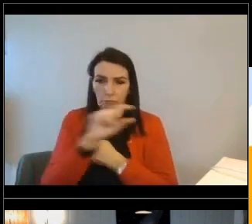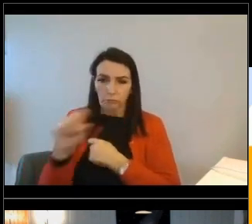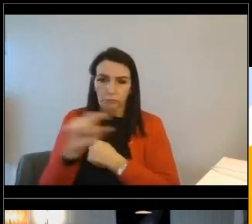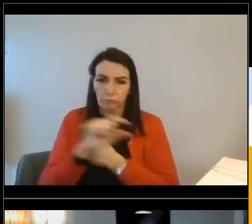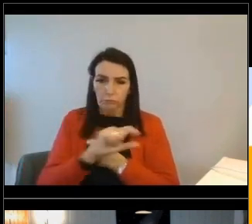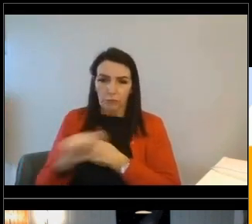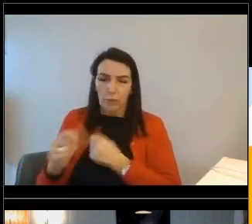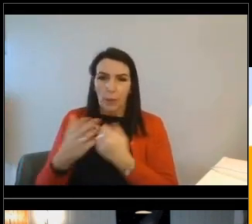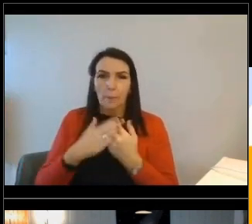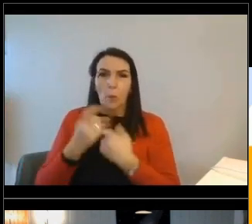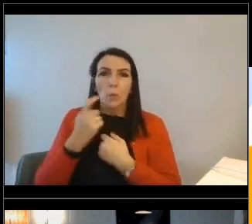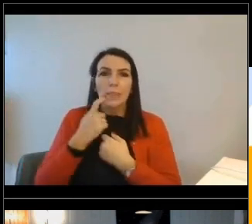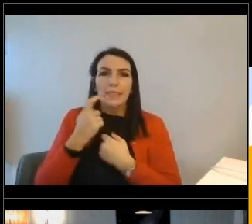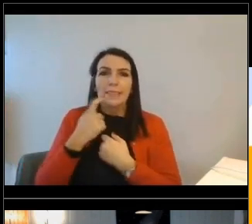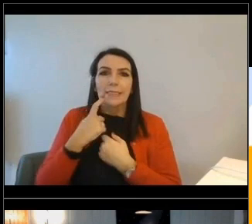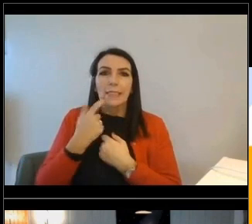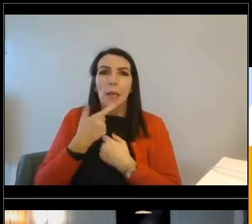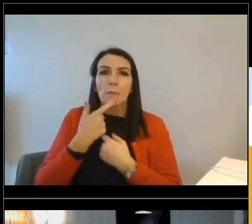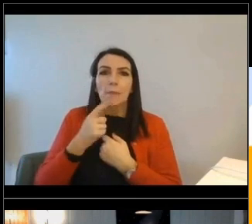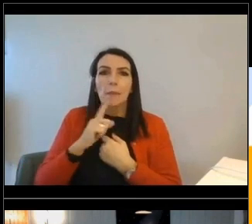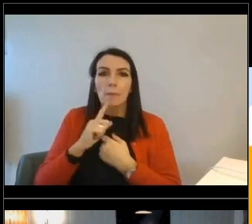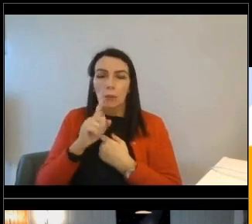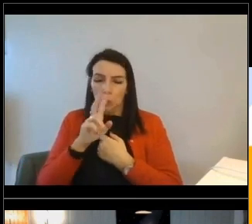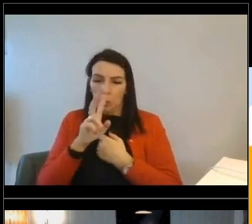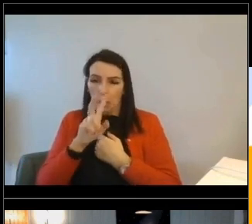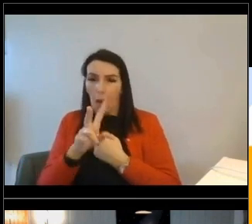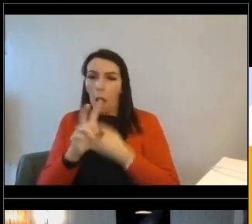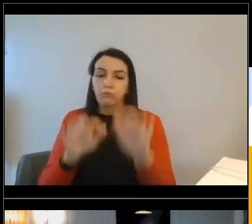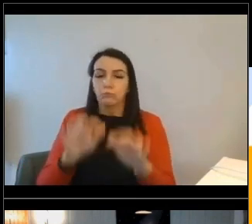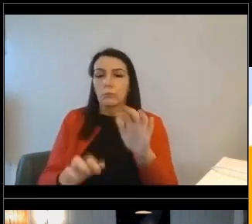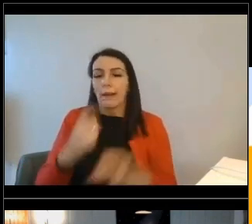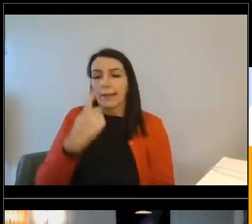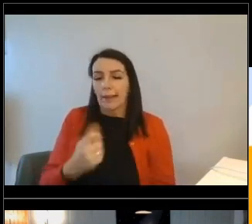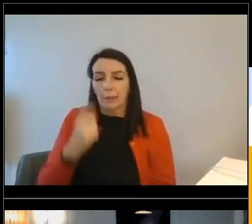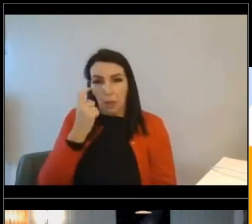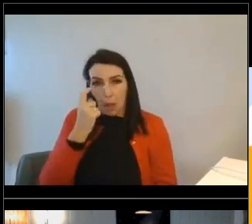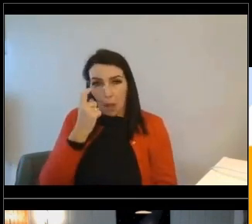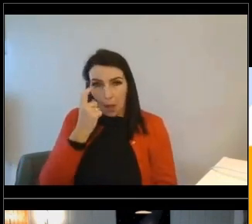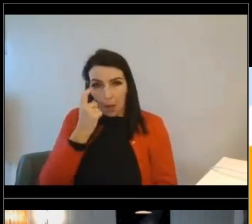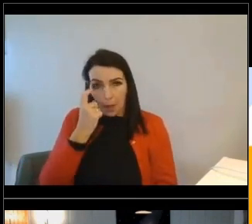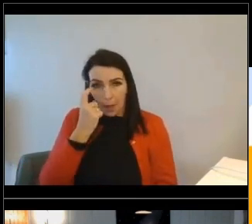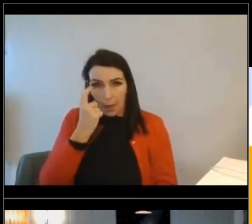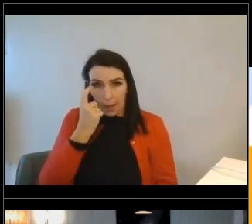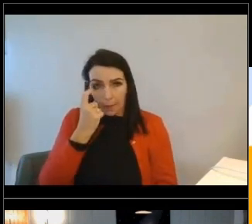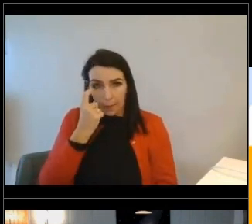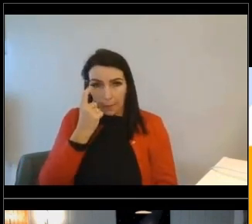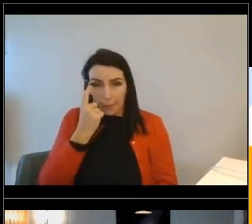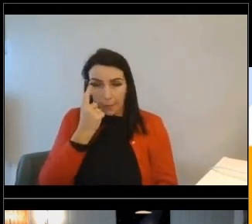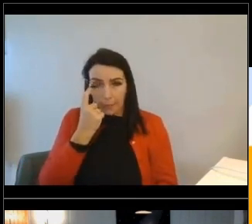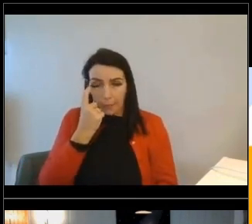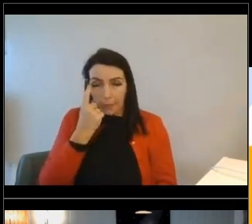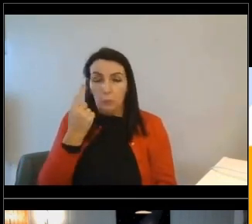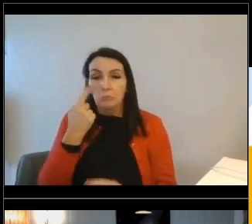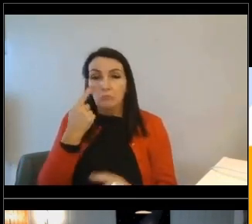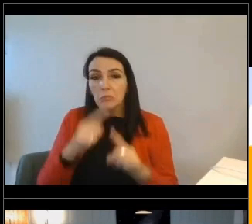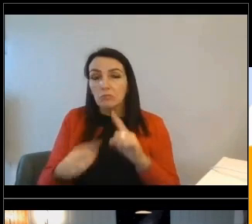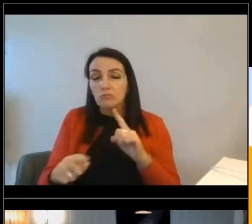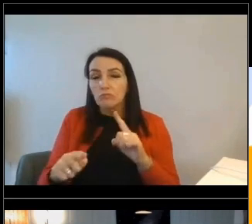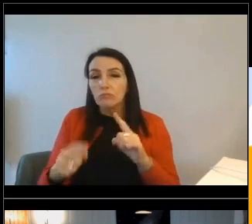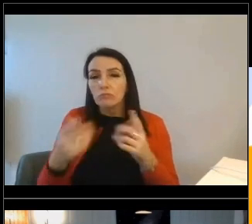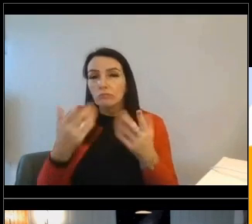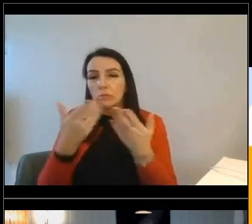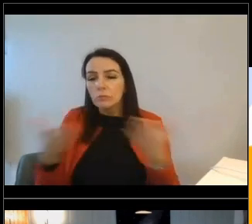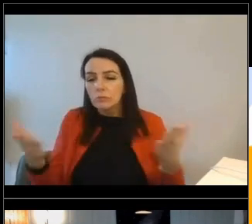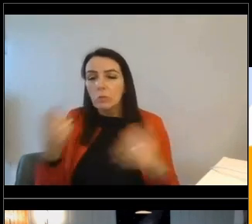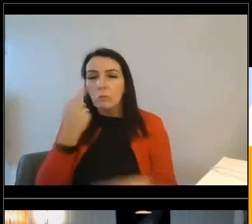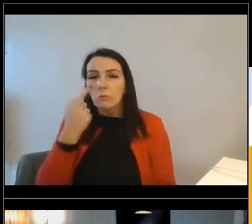know, hopefully most people can access it for no issues at all. I'm going to do a random demo here. So I'll just show you